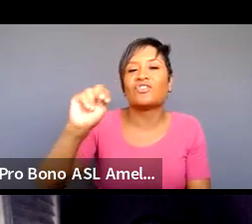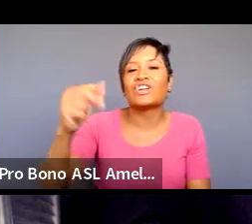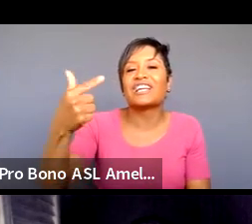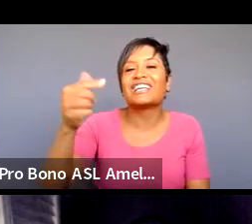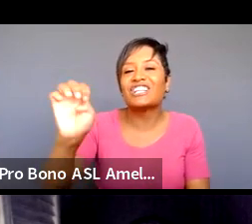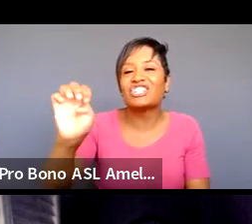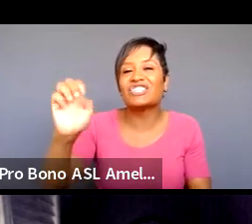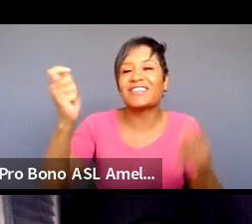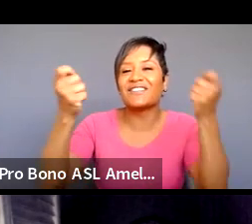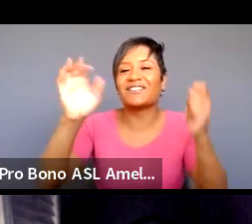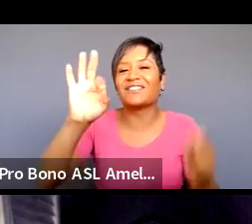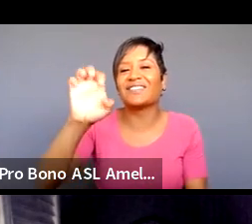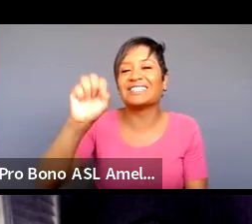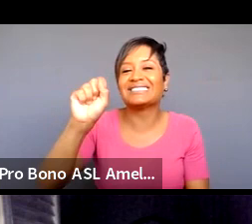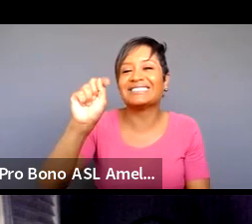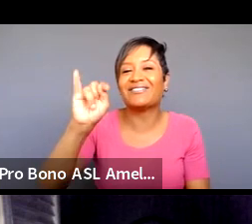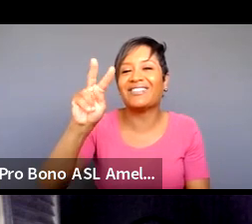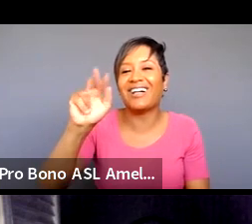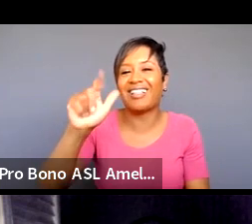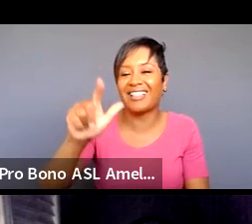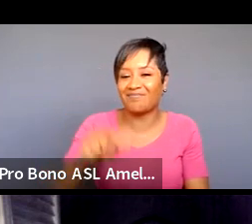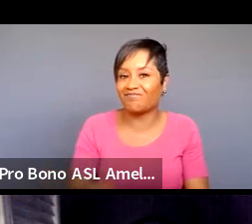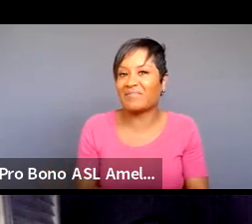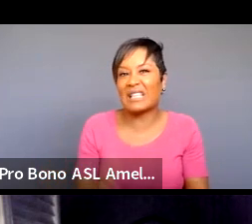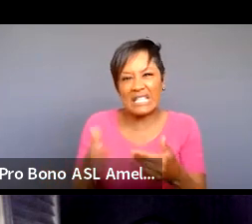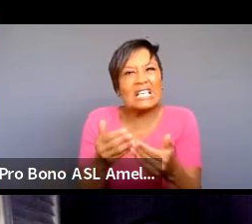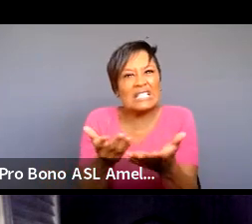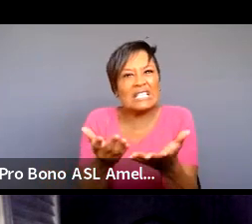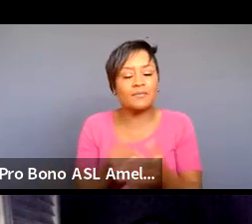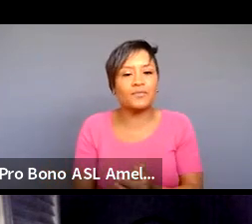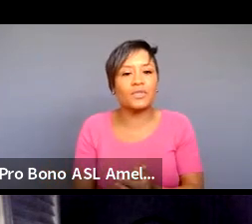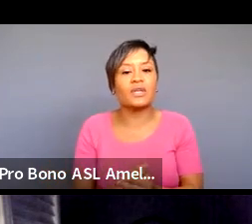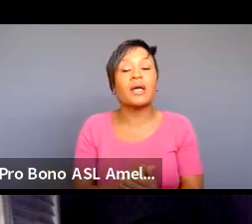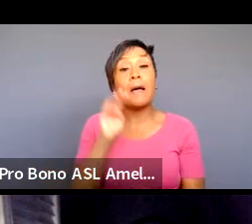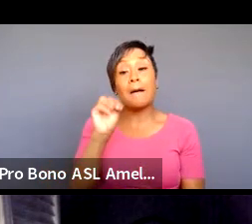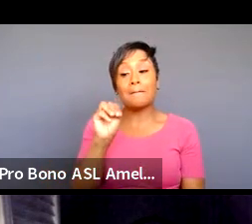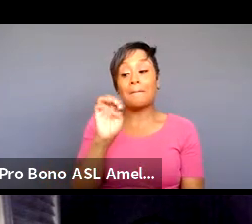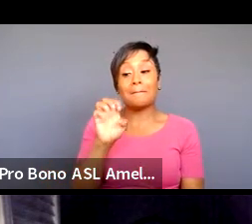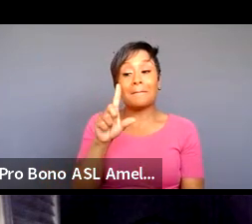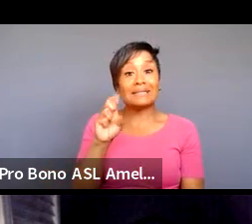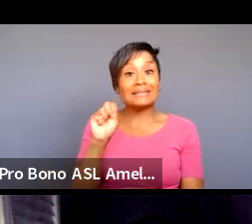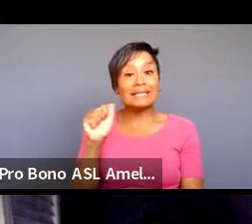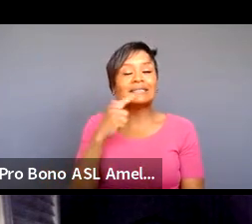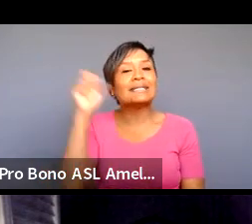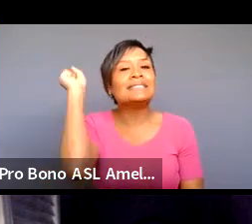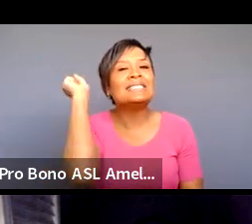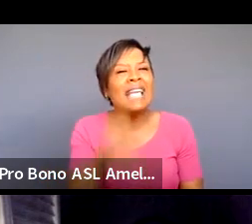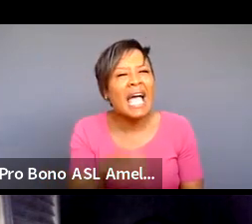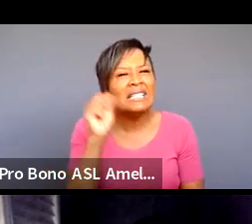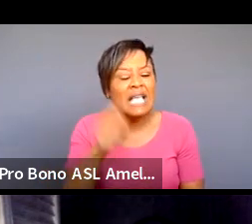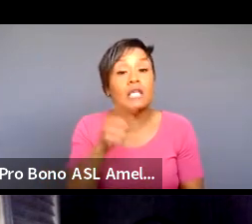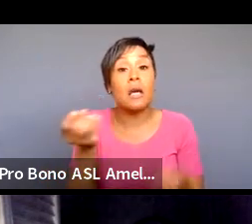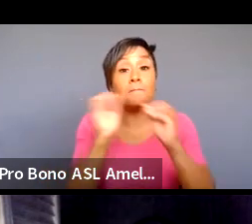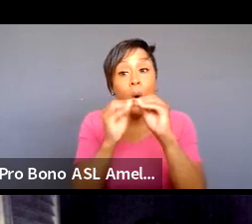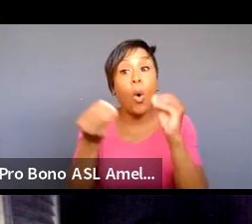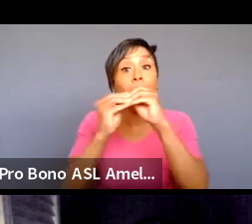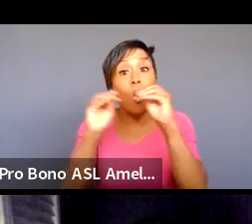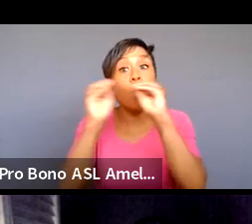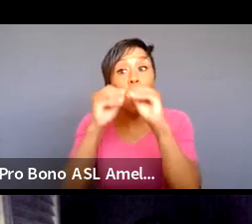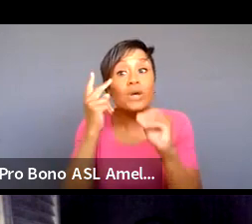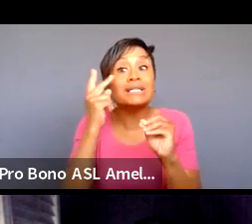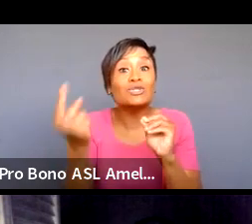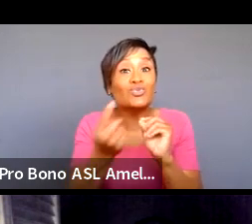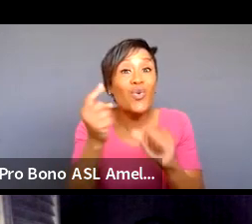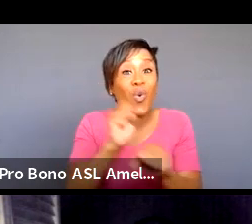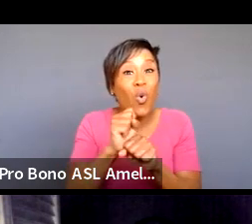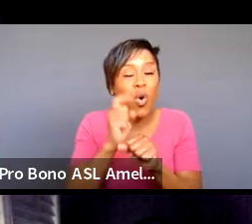because it's very easy yeah and i and i think the more that you see solo work the more that you will find people who are